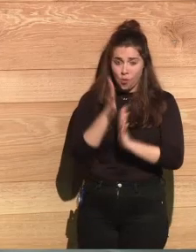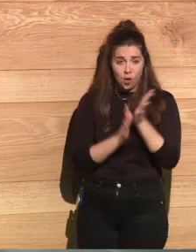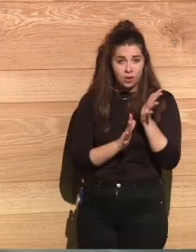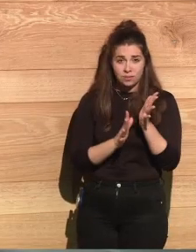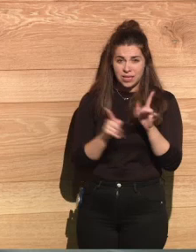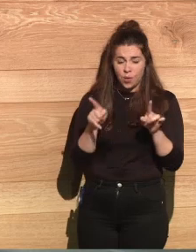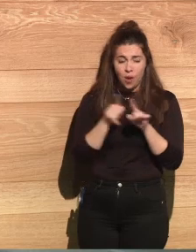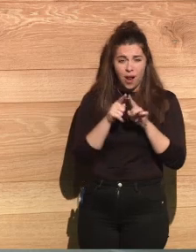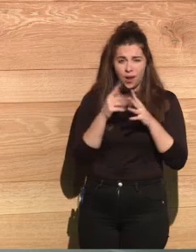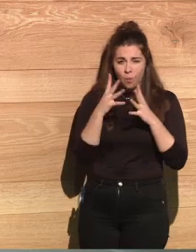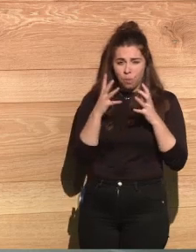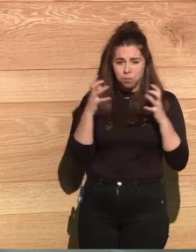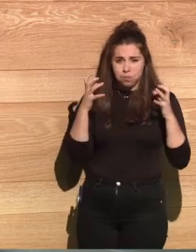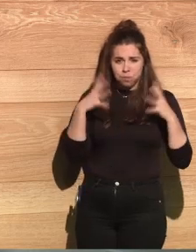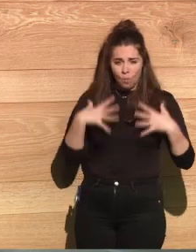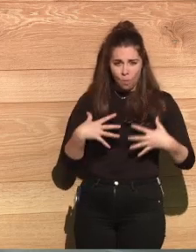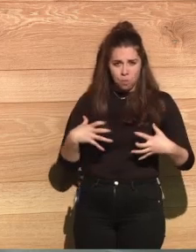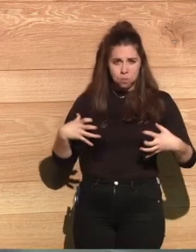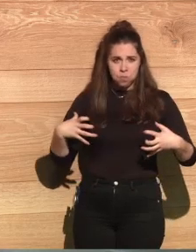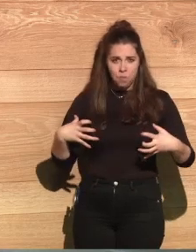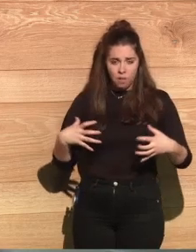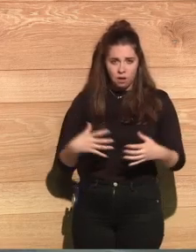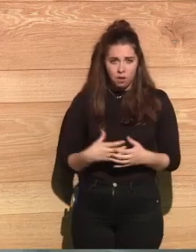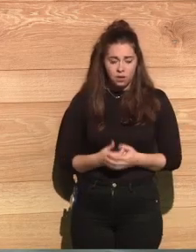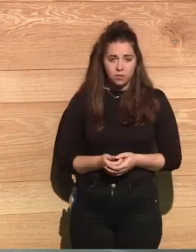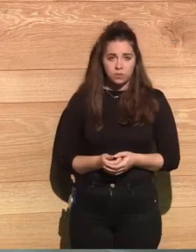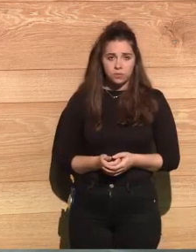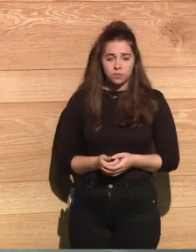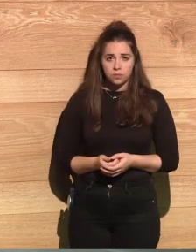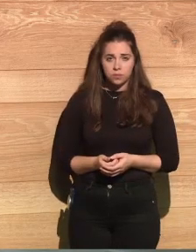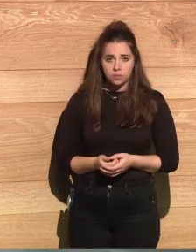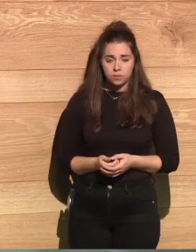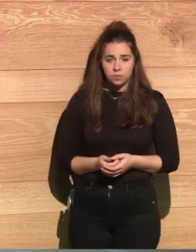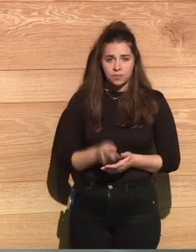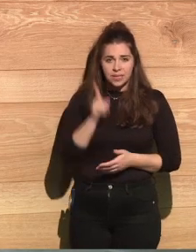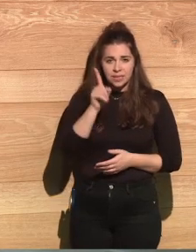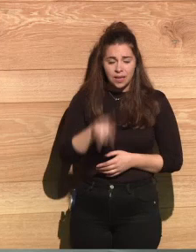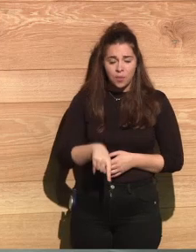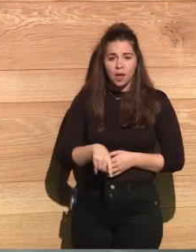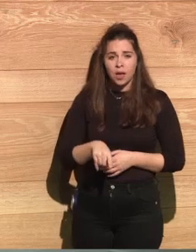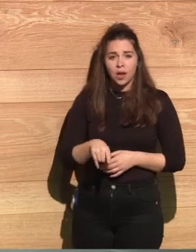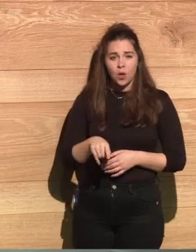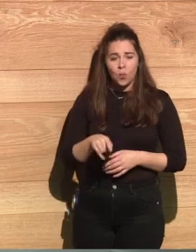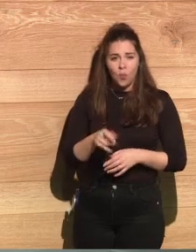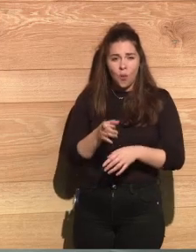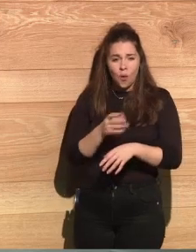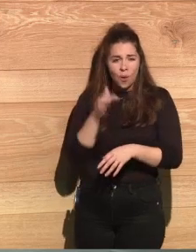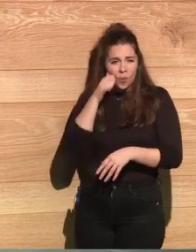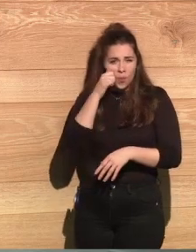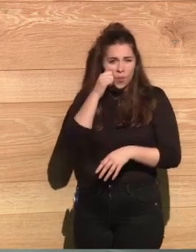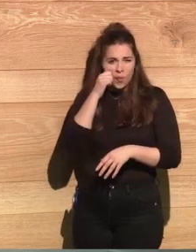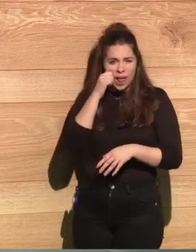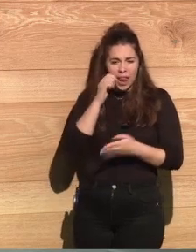and flesh were hanging from their bones. And they, too,